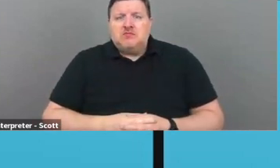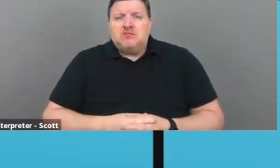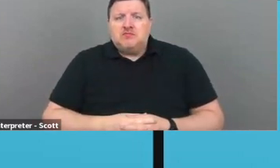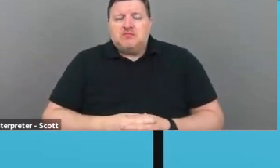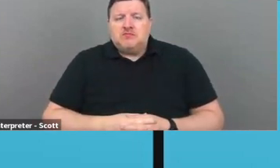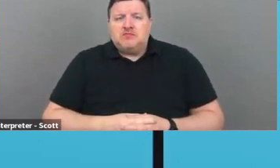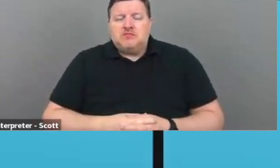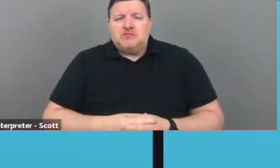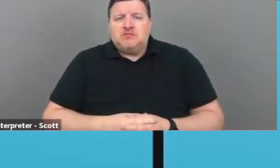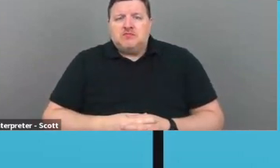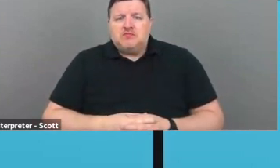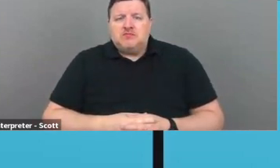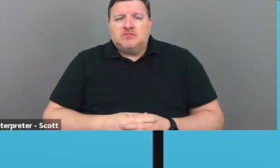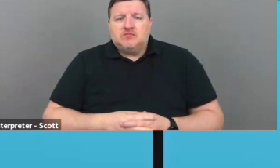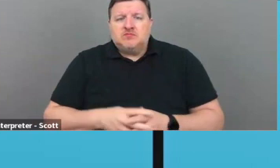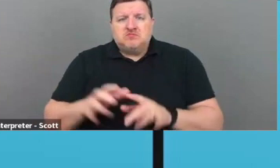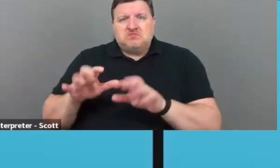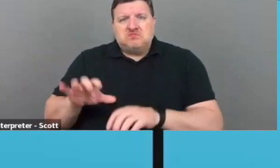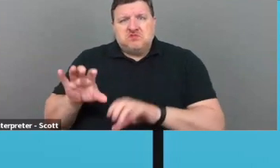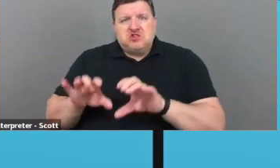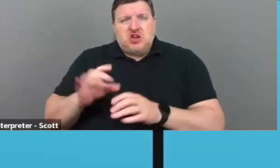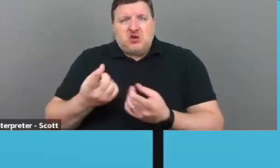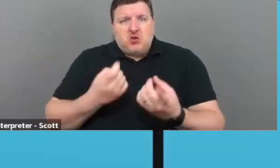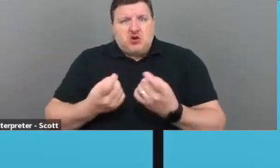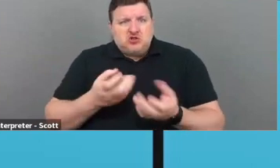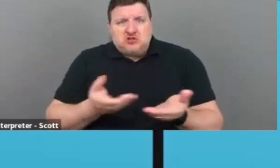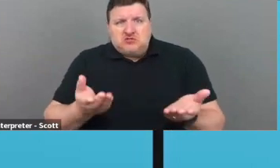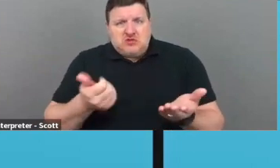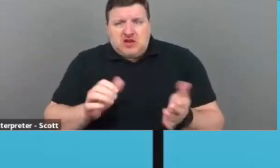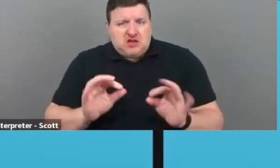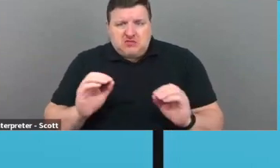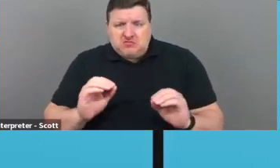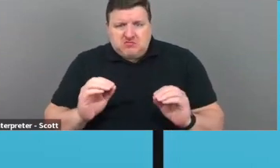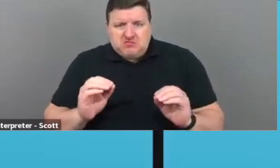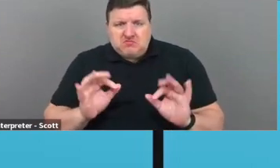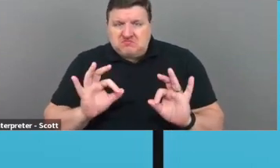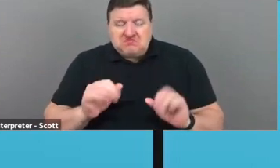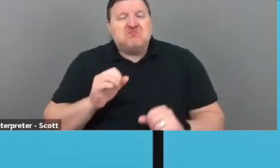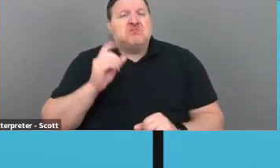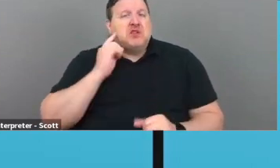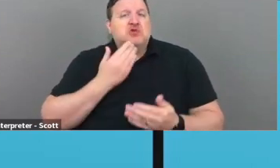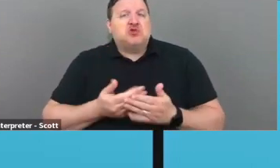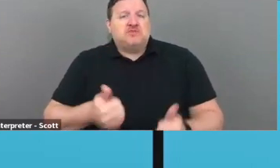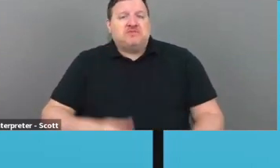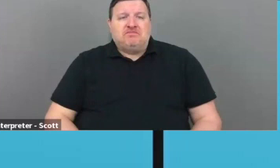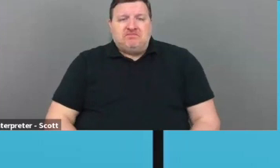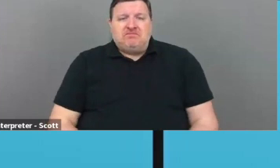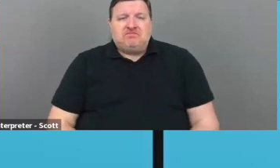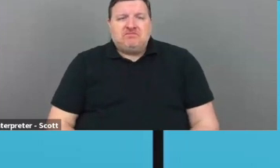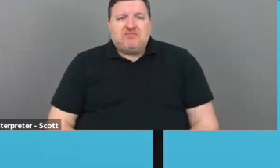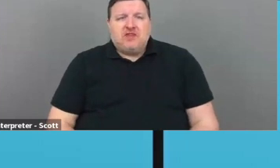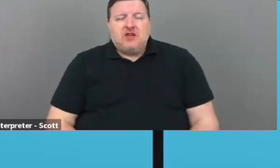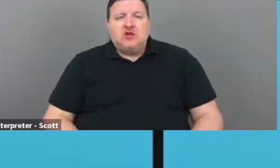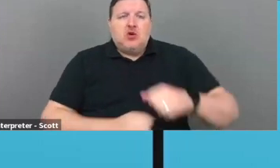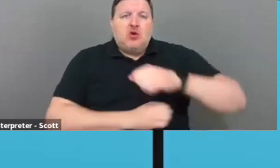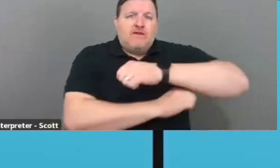In the chat, I look, okay, sounds good. All right. So foundation versus